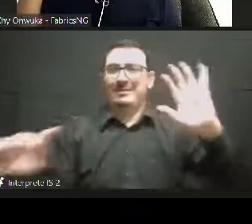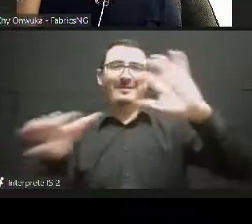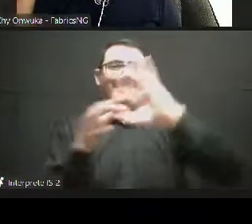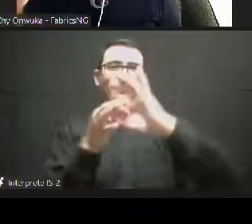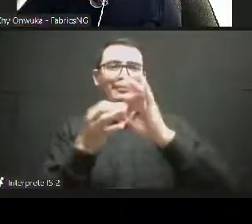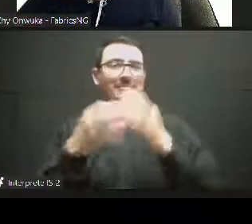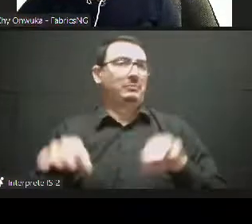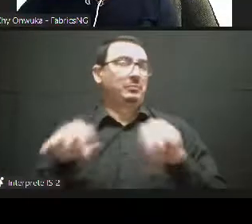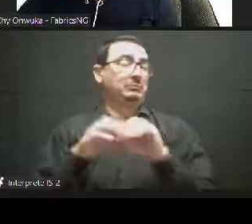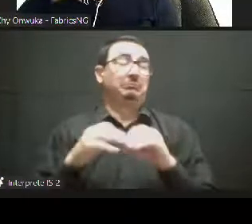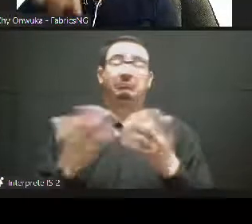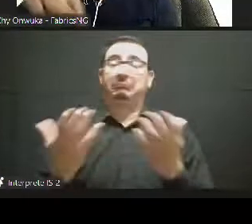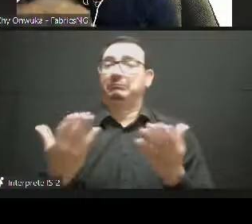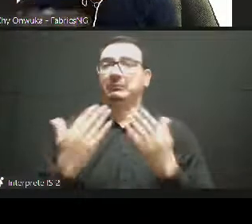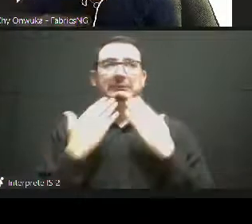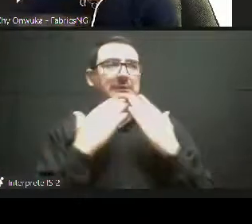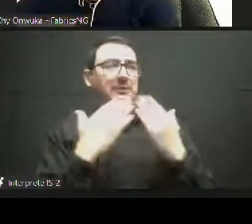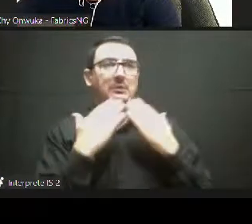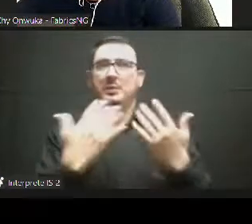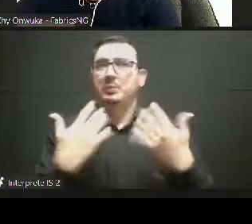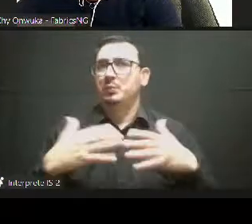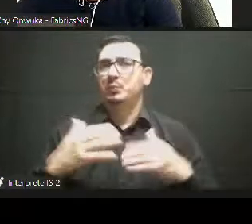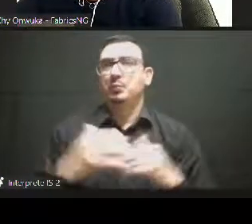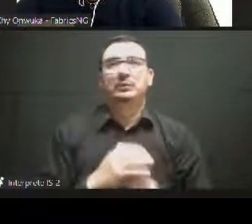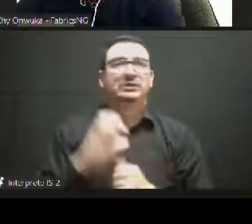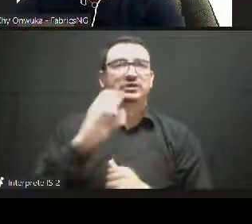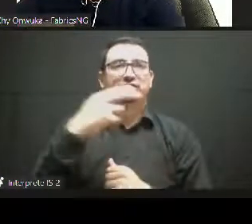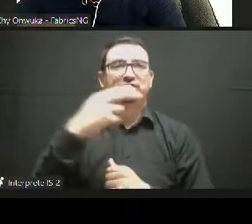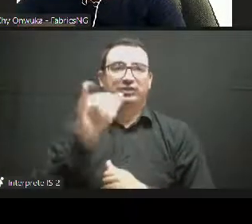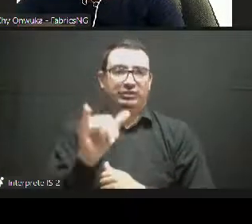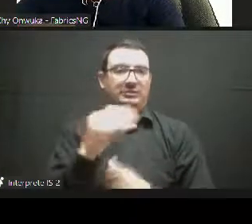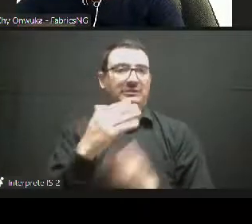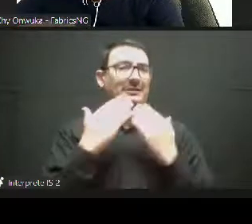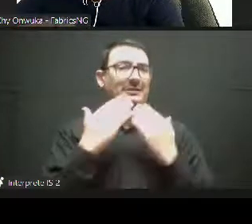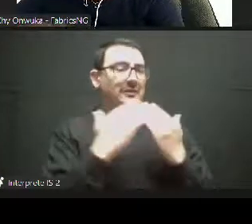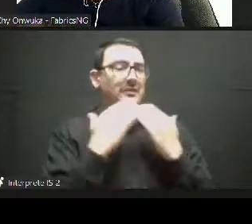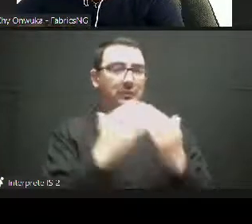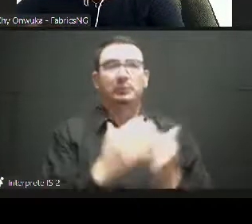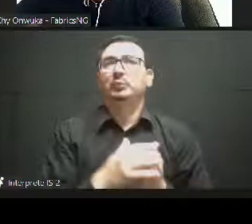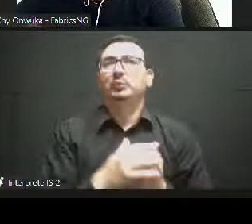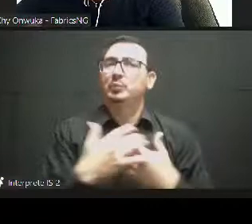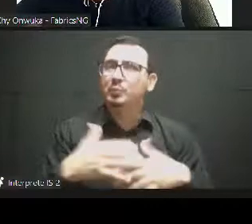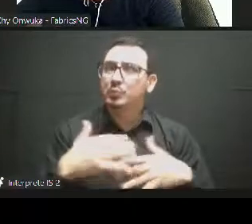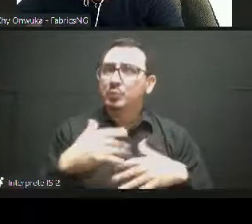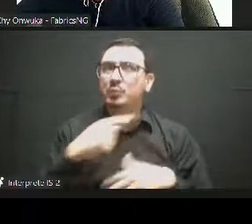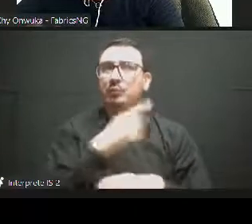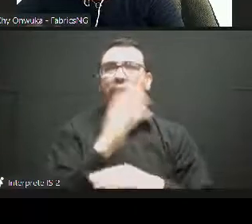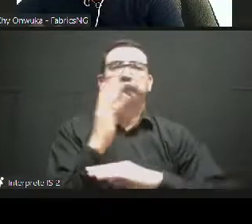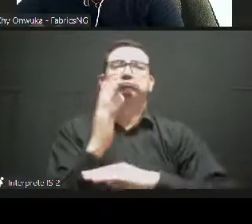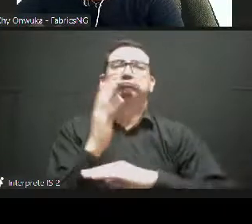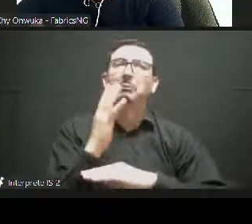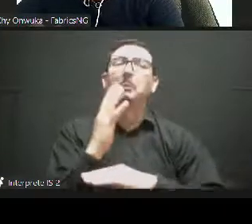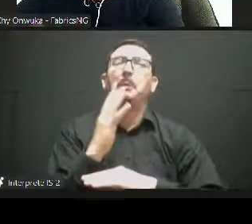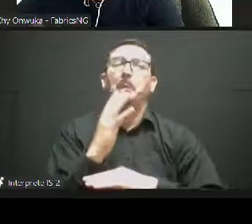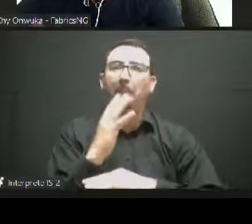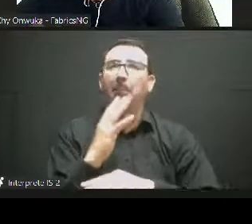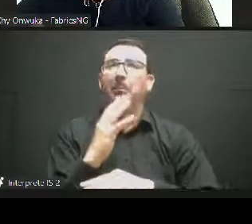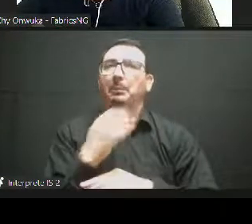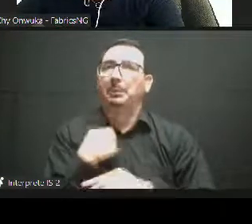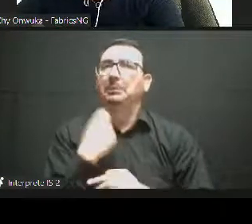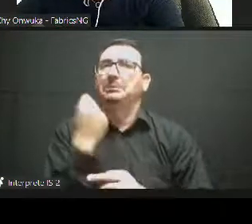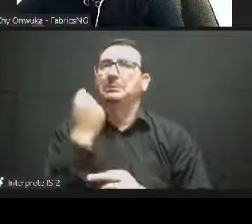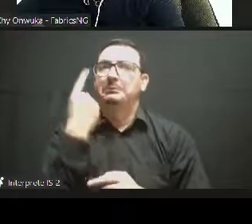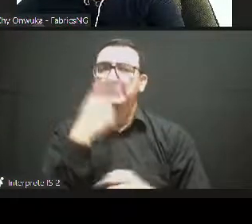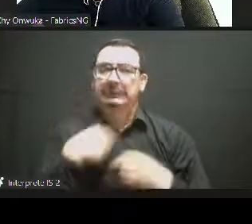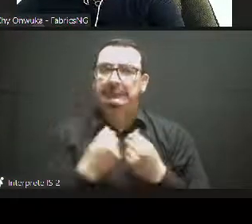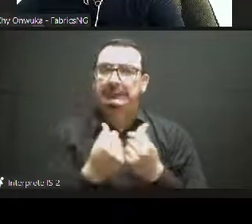really understanding how to digitize, how to improve sourcing, frankly, of